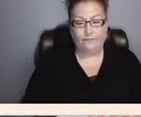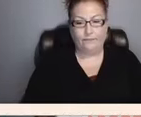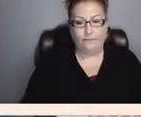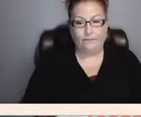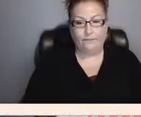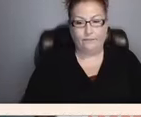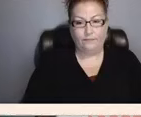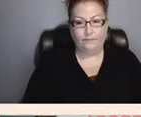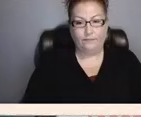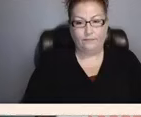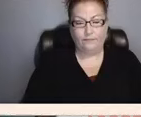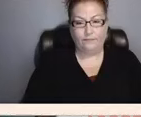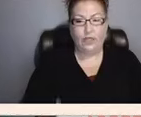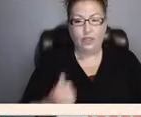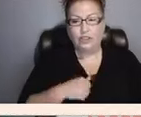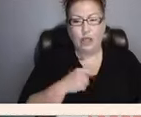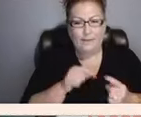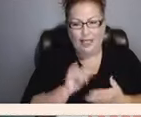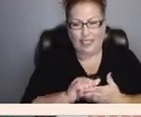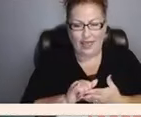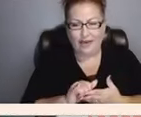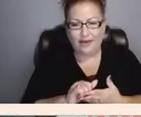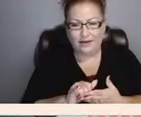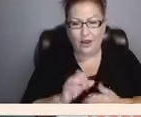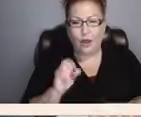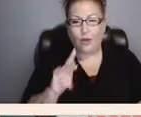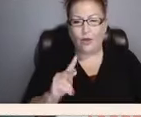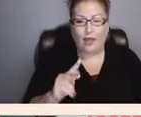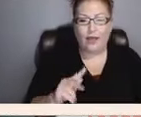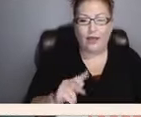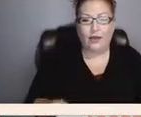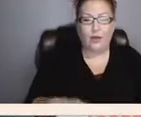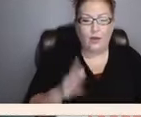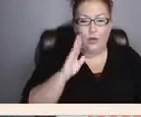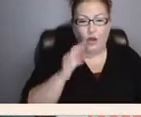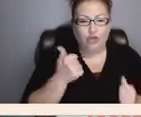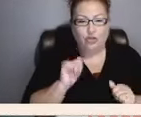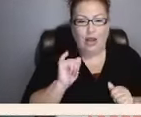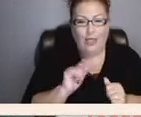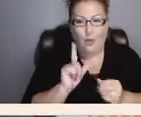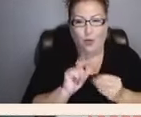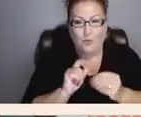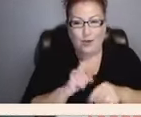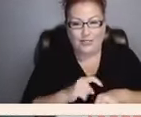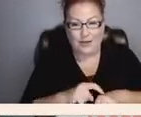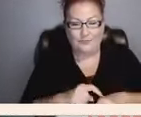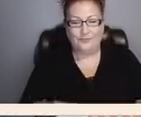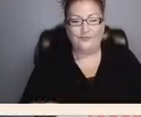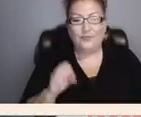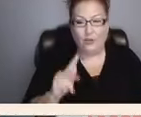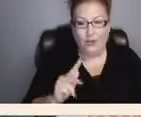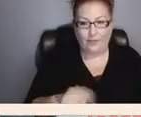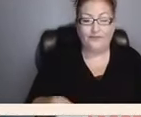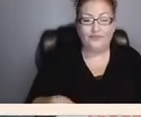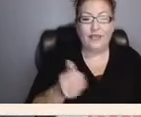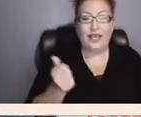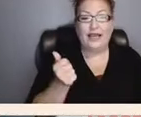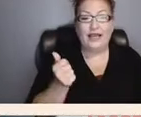sorry about that okay let's try that one more time all right in